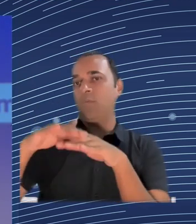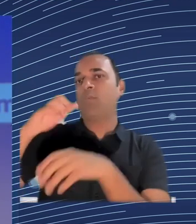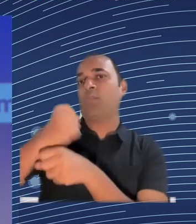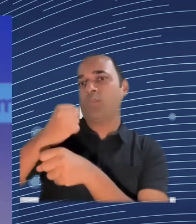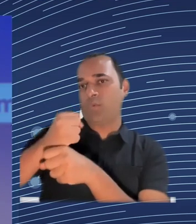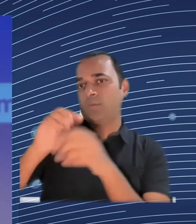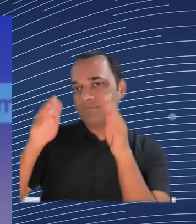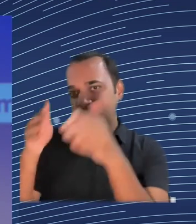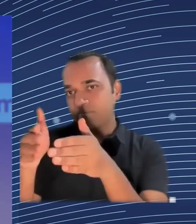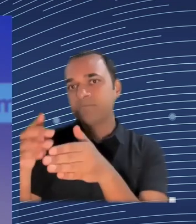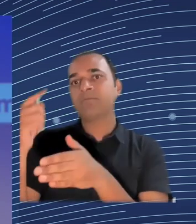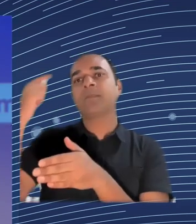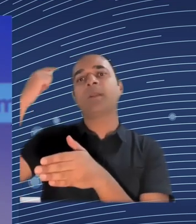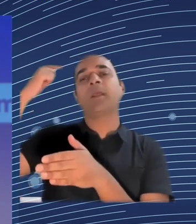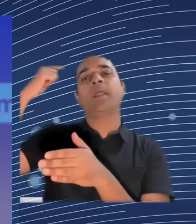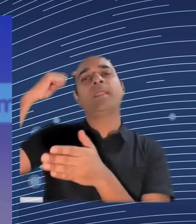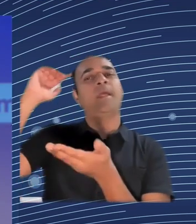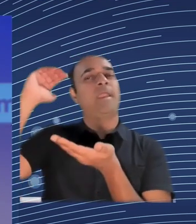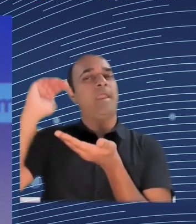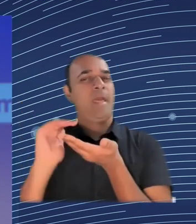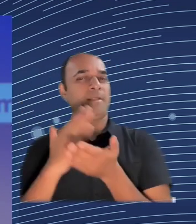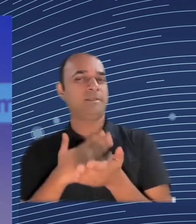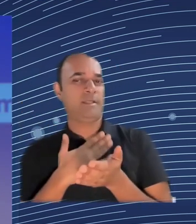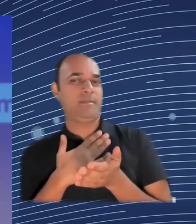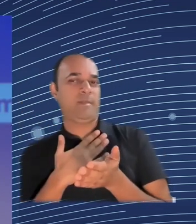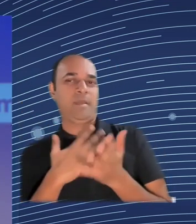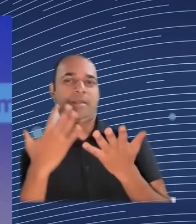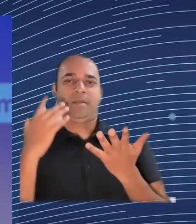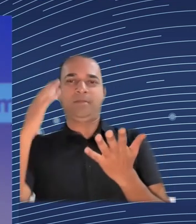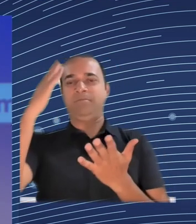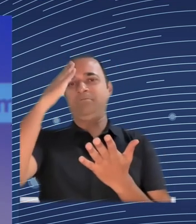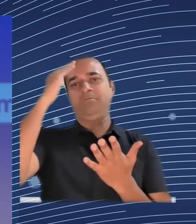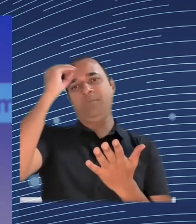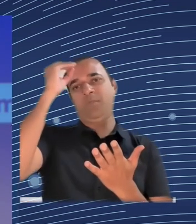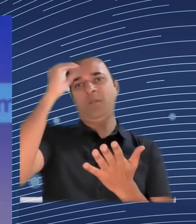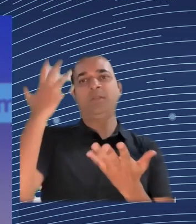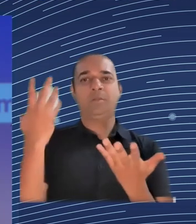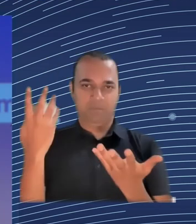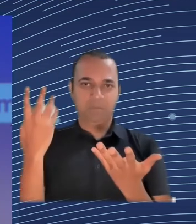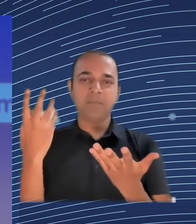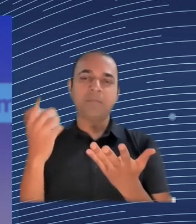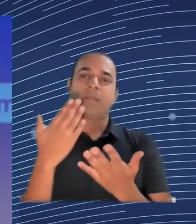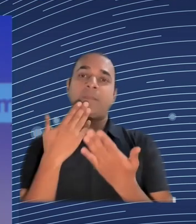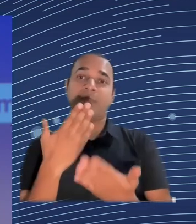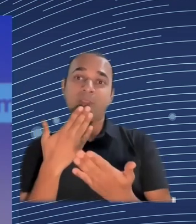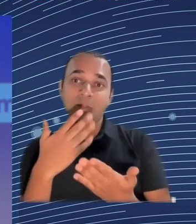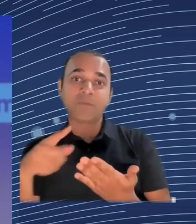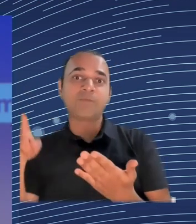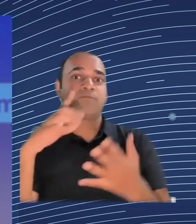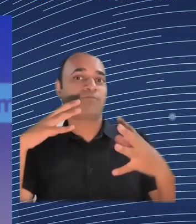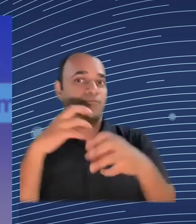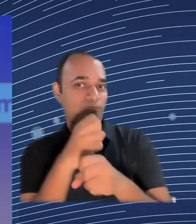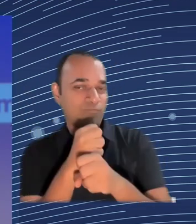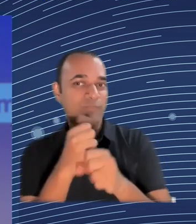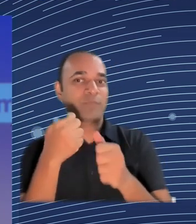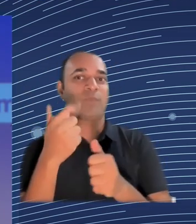policy. We need better policies and better implementation. And with cohesion policy, very often having